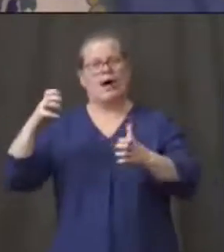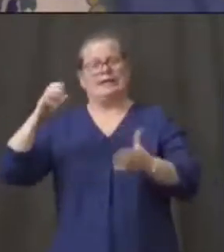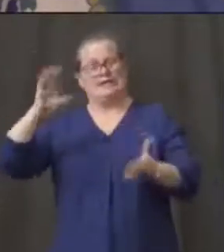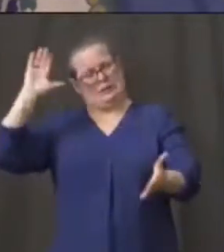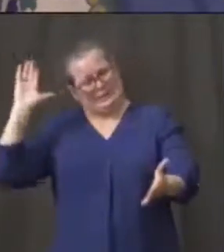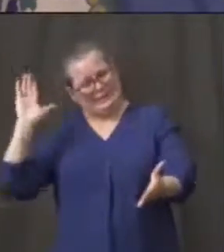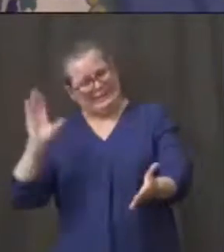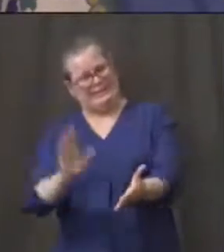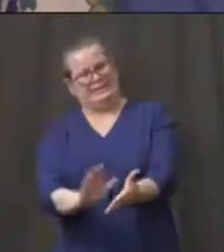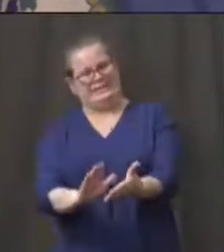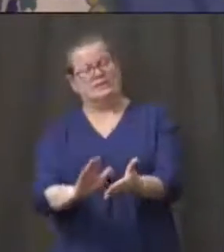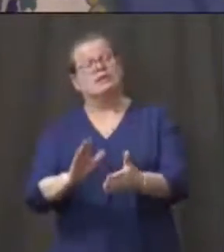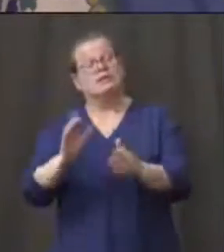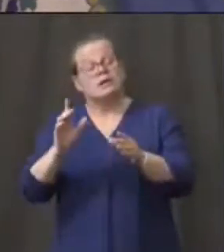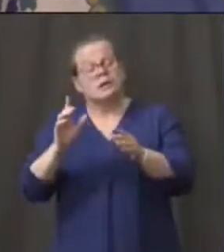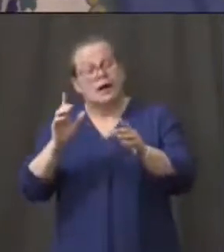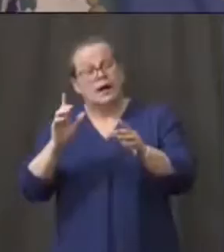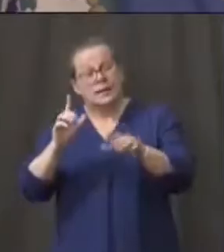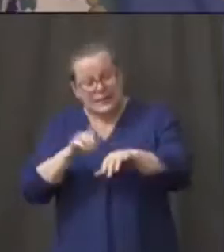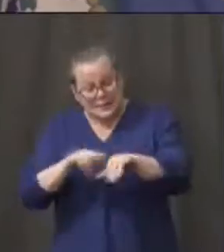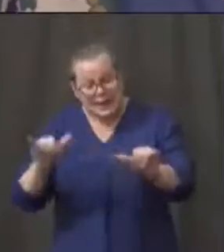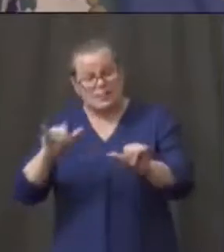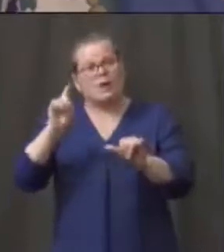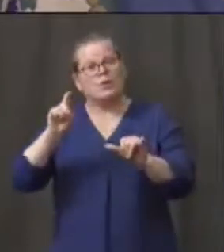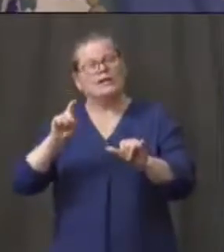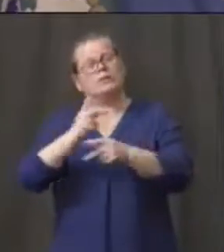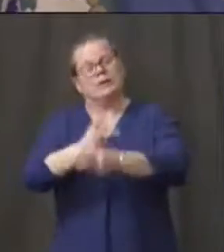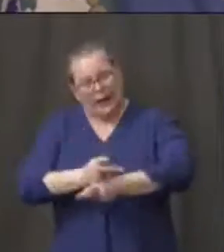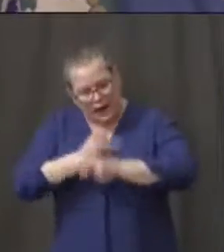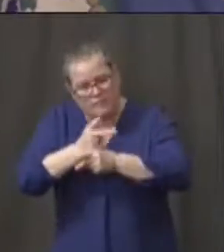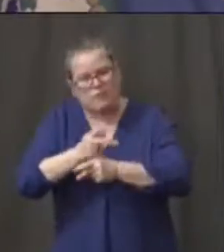behind us in a way that will be permanent and lasting and safe.